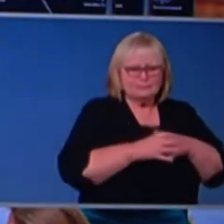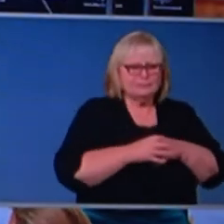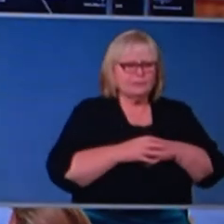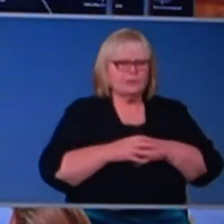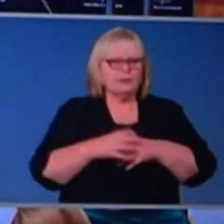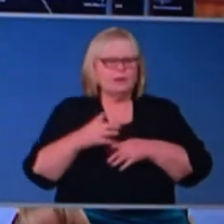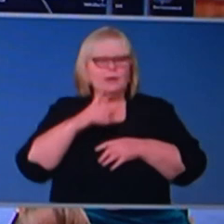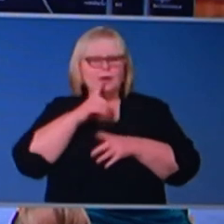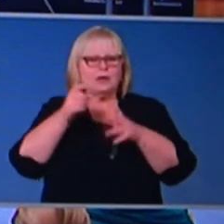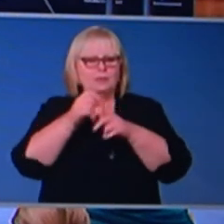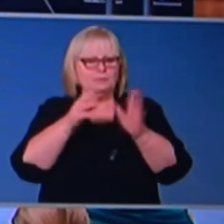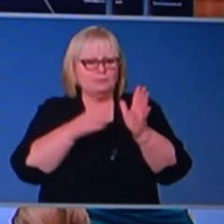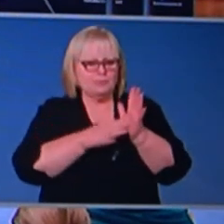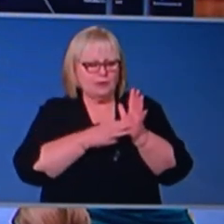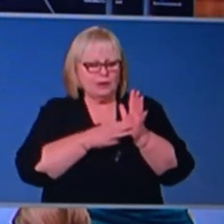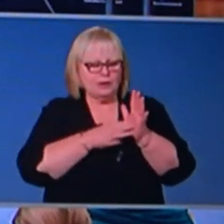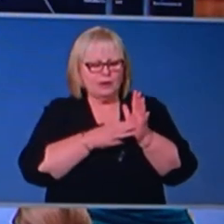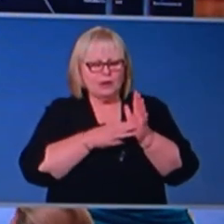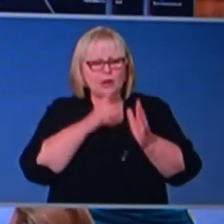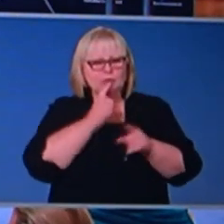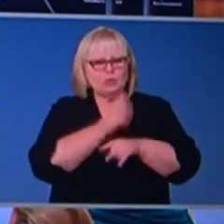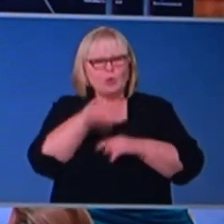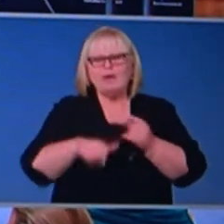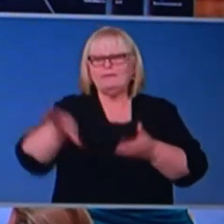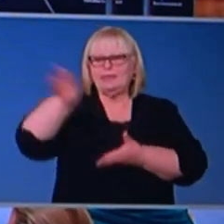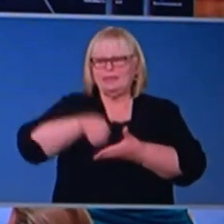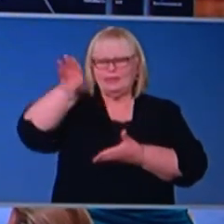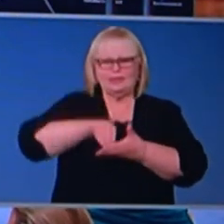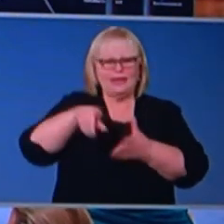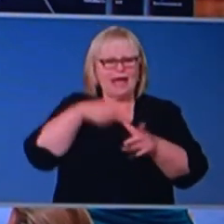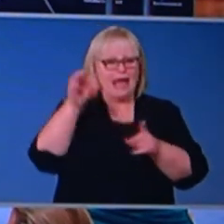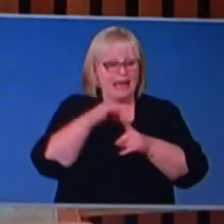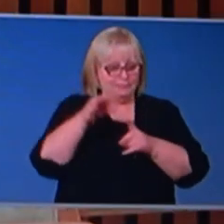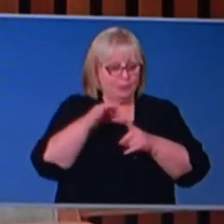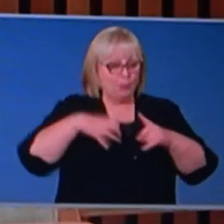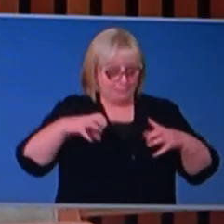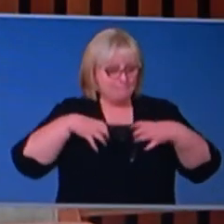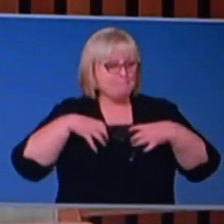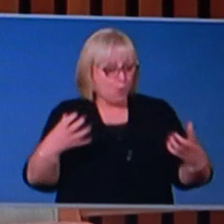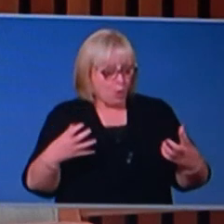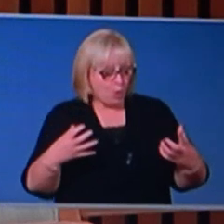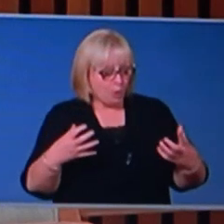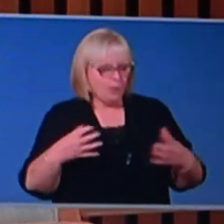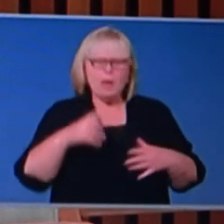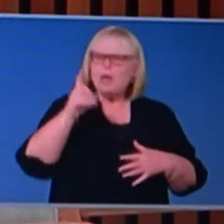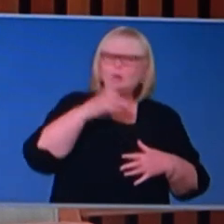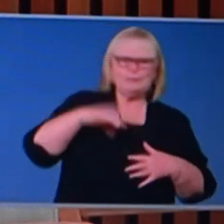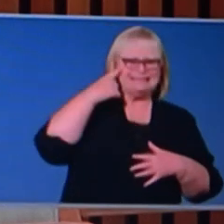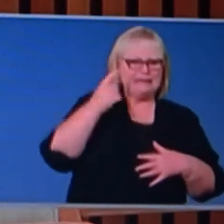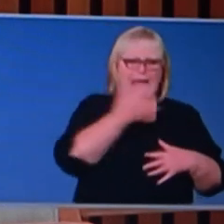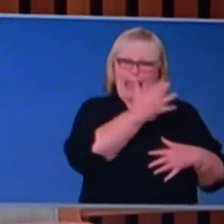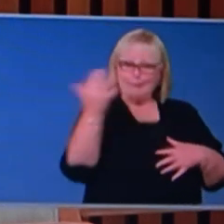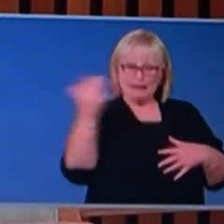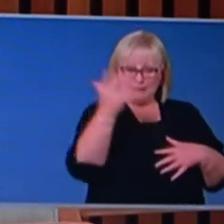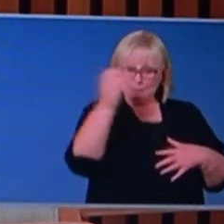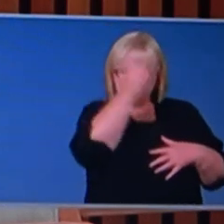increase dramatically in the next seven days. Are you prepared to put a figure on what you'd like to see in terms of the